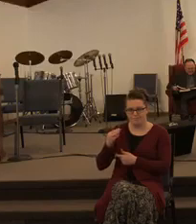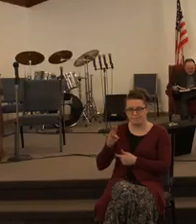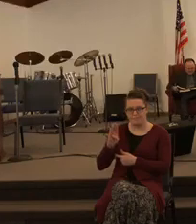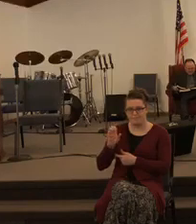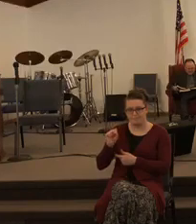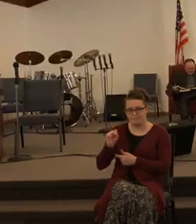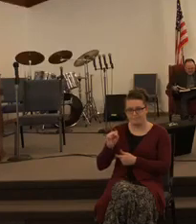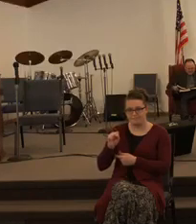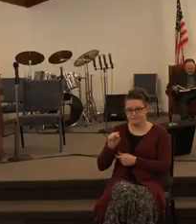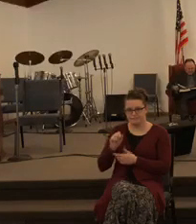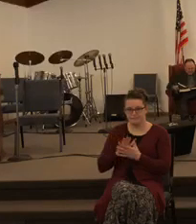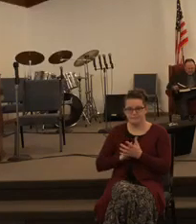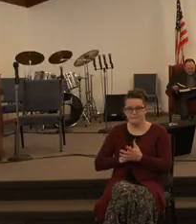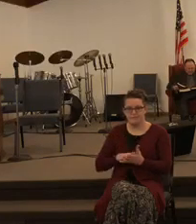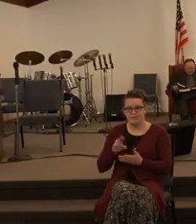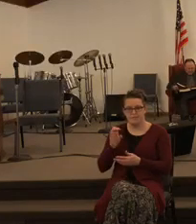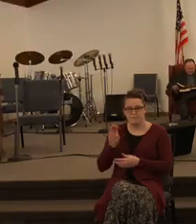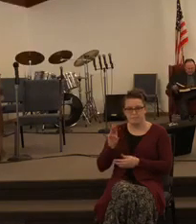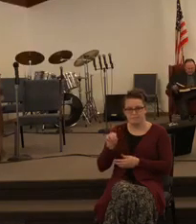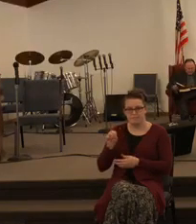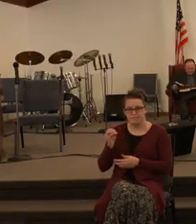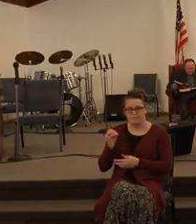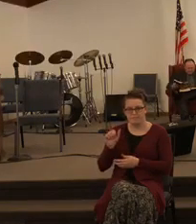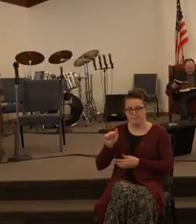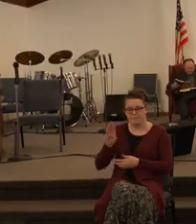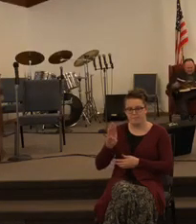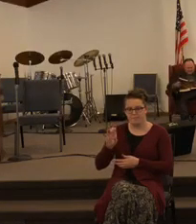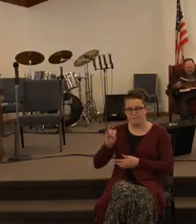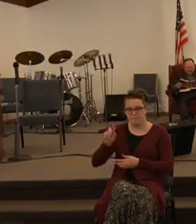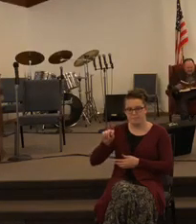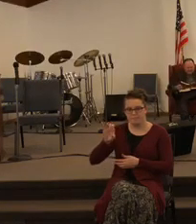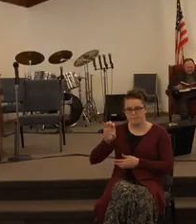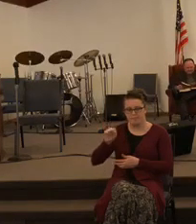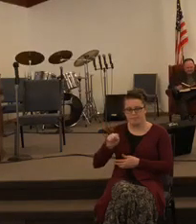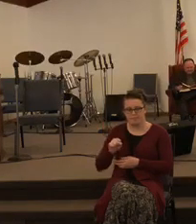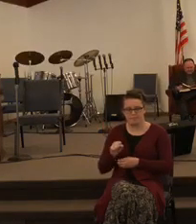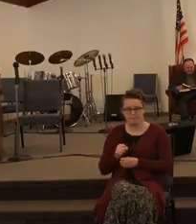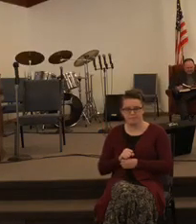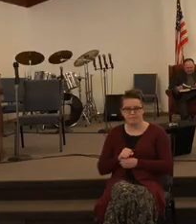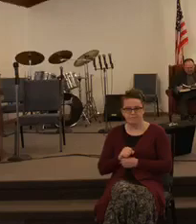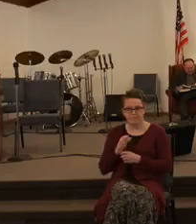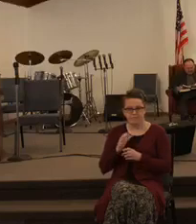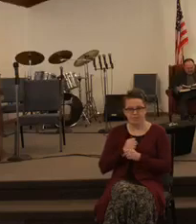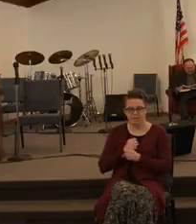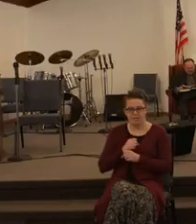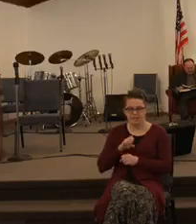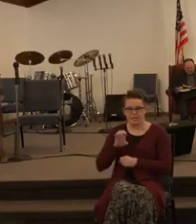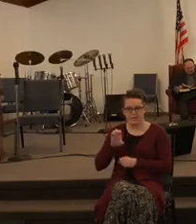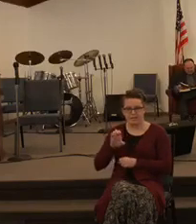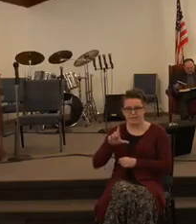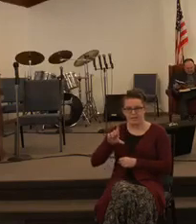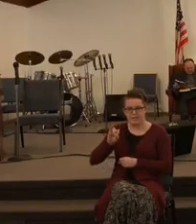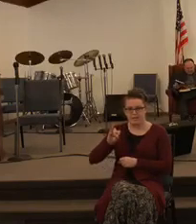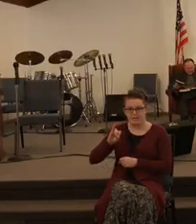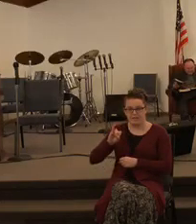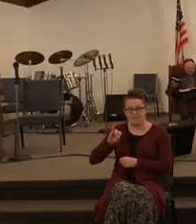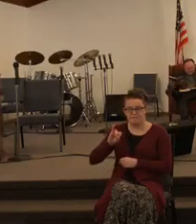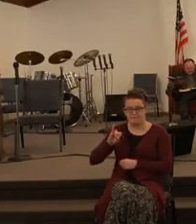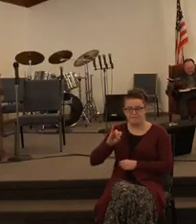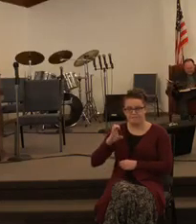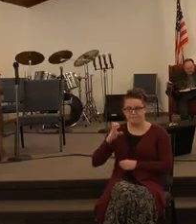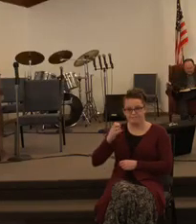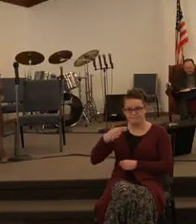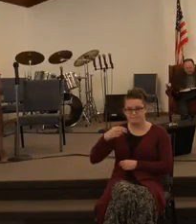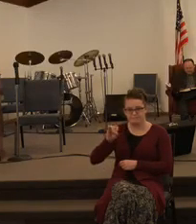and they got a hold of the prophet Elisha and Elisha tells them in that third chapter he